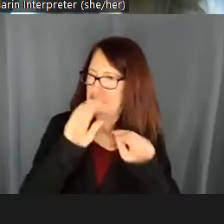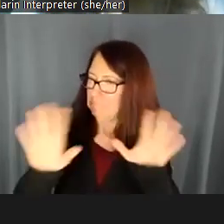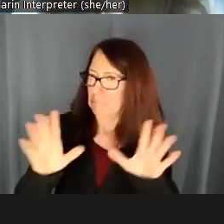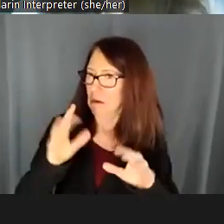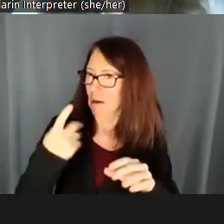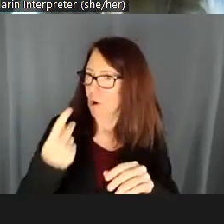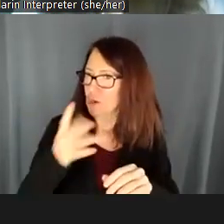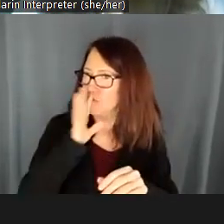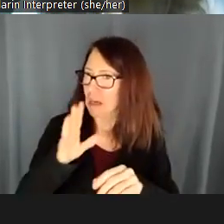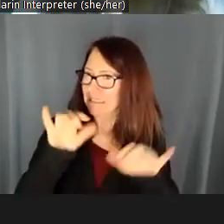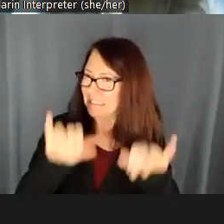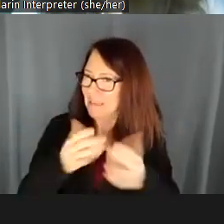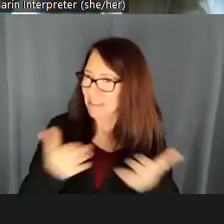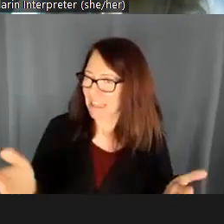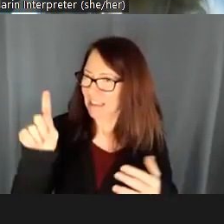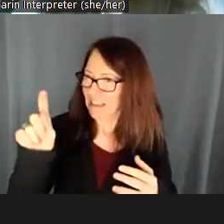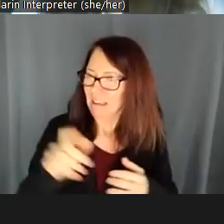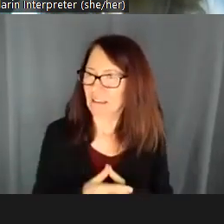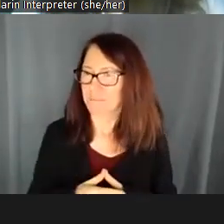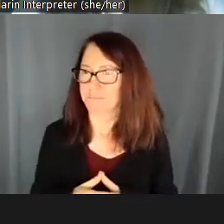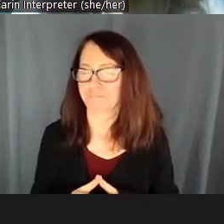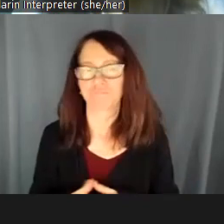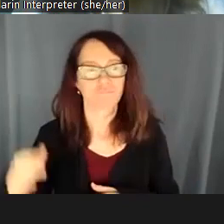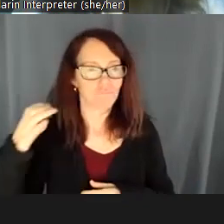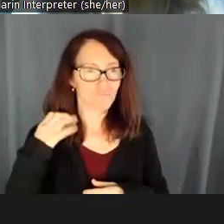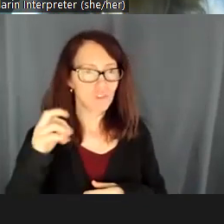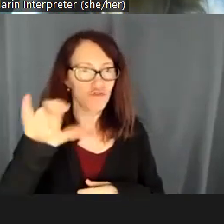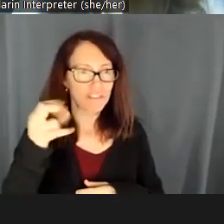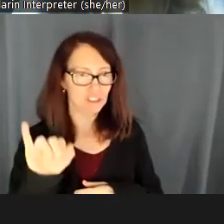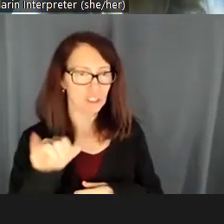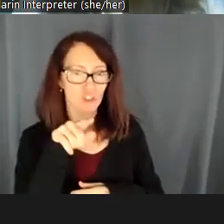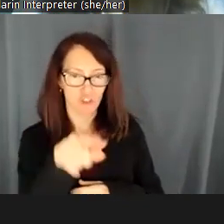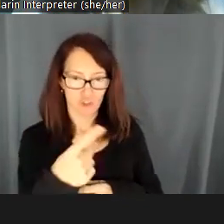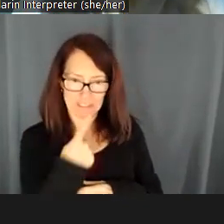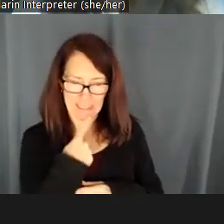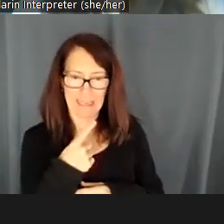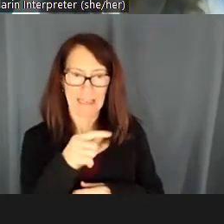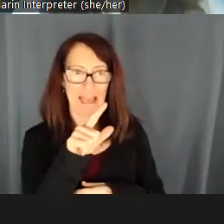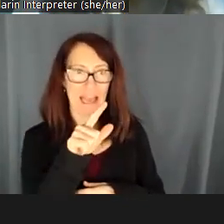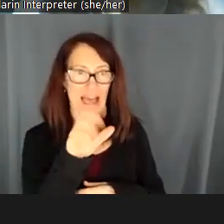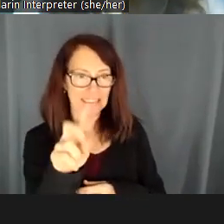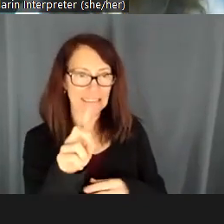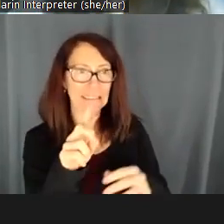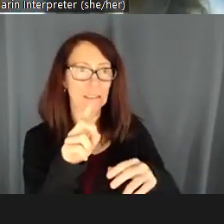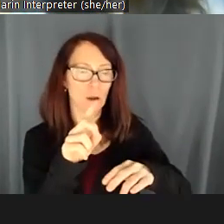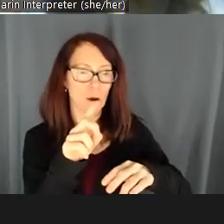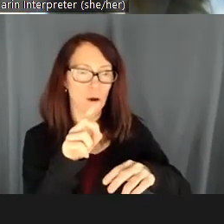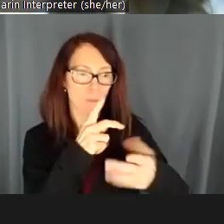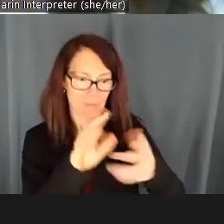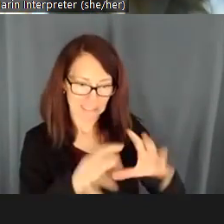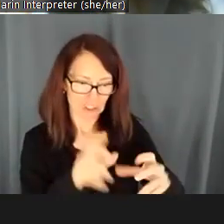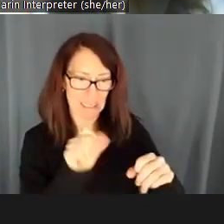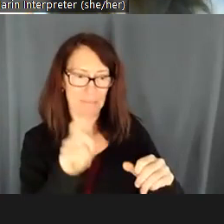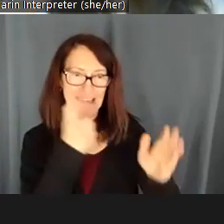You're bringing up a really important distinction. So you're saying that an LEP population can be identified by block group,